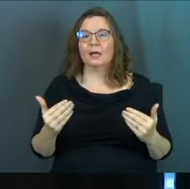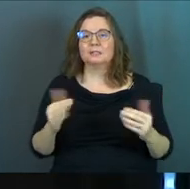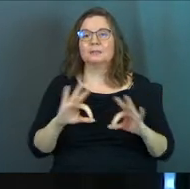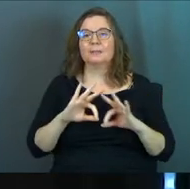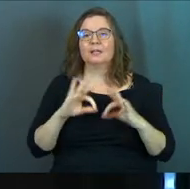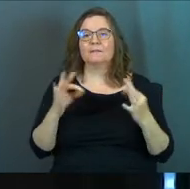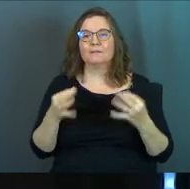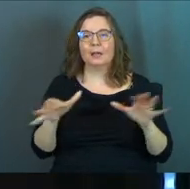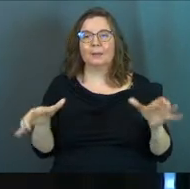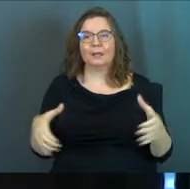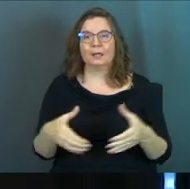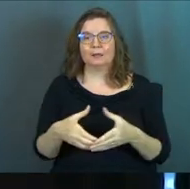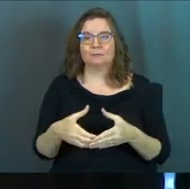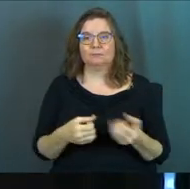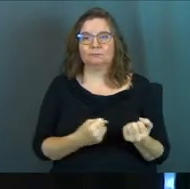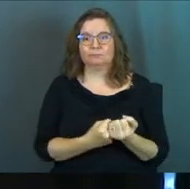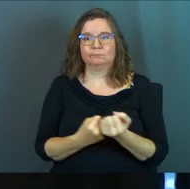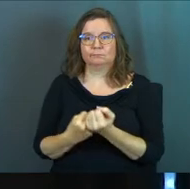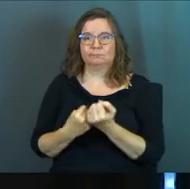be family.